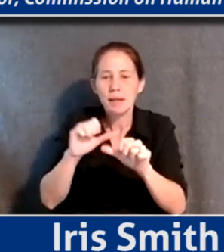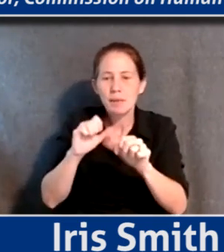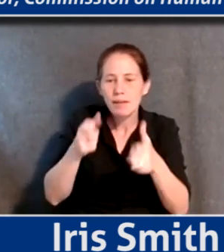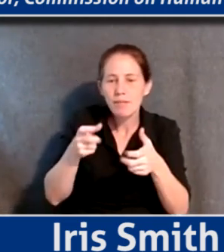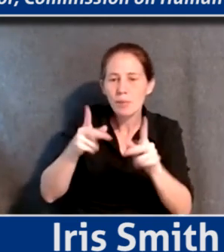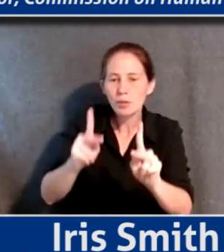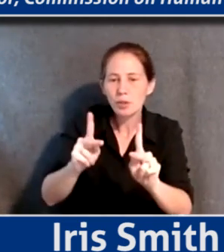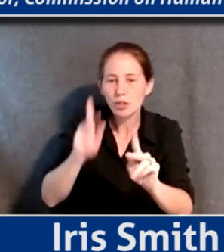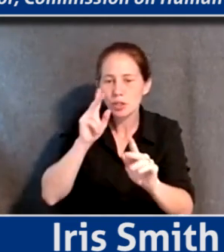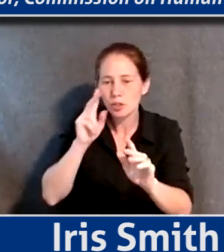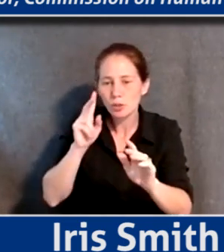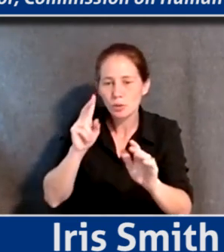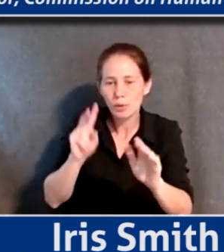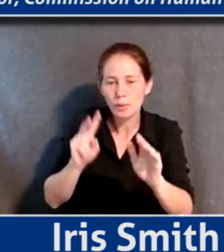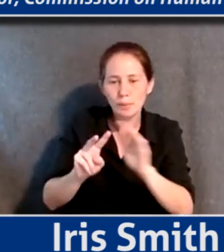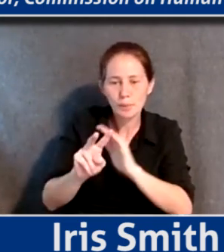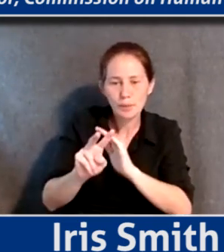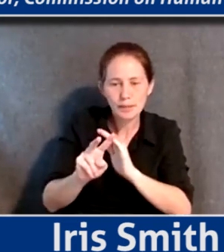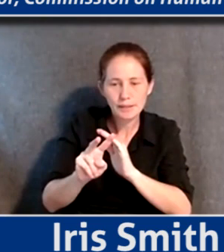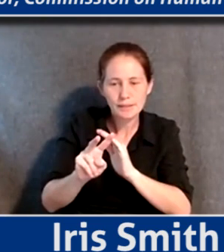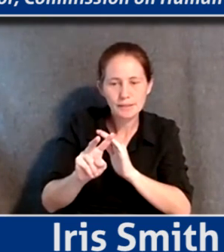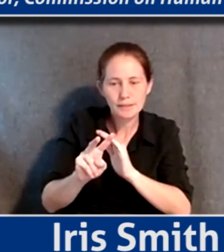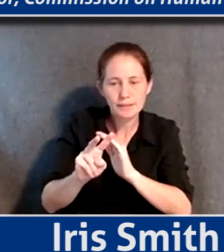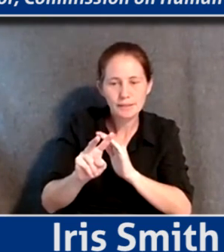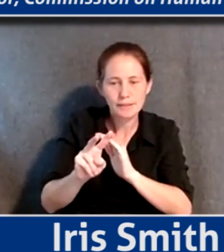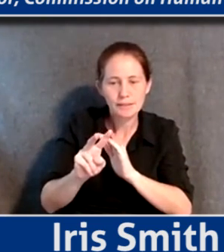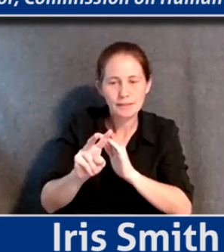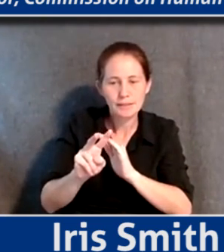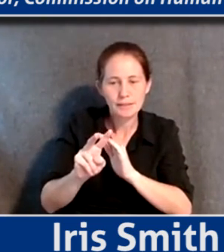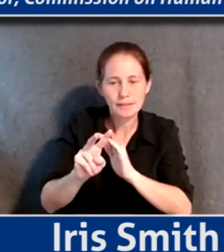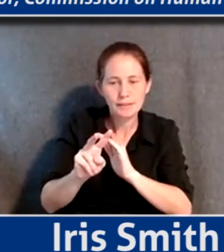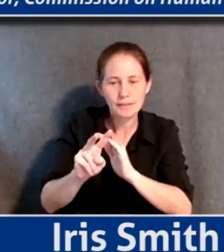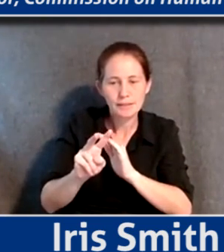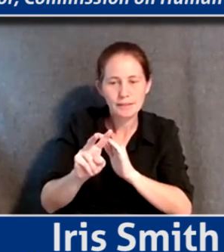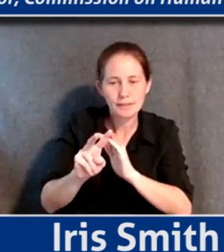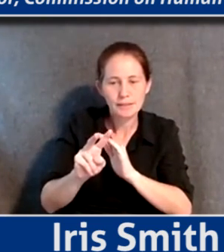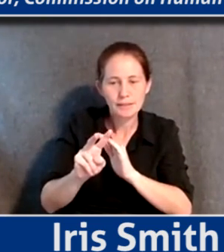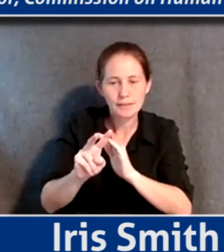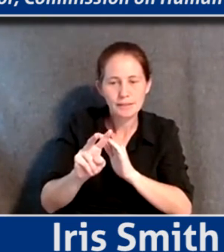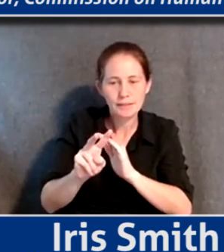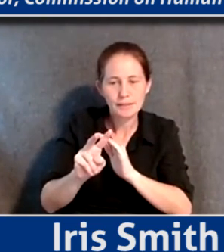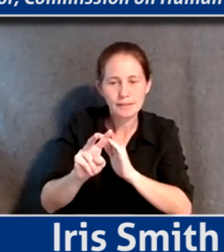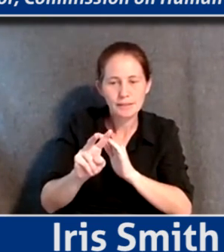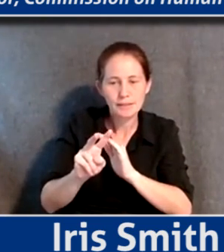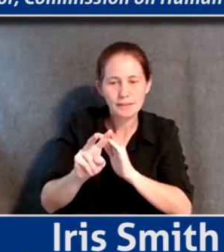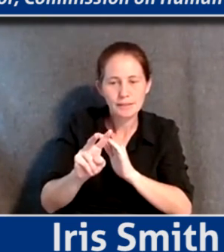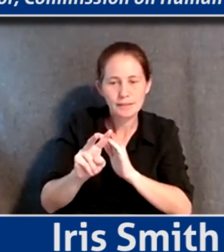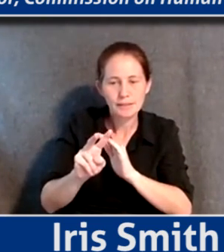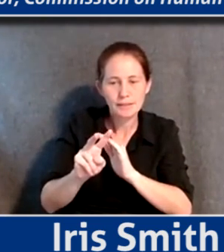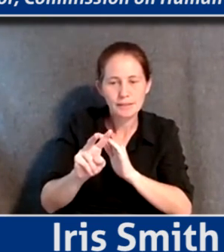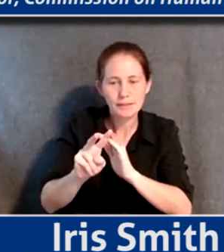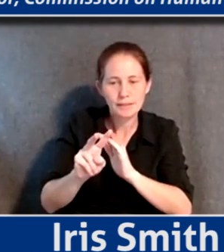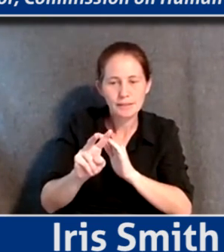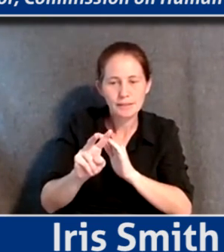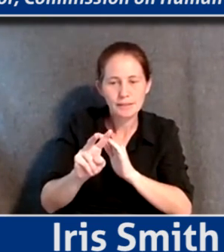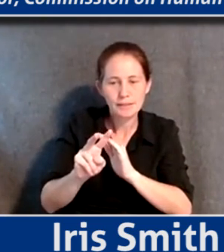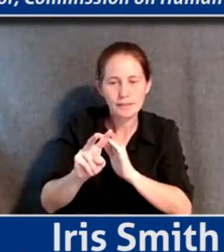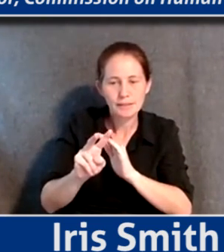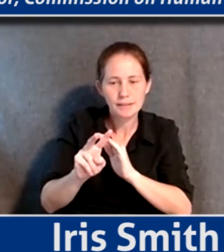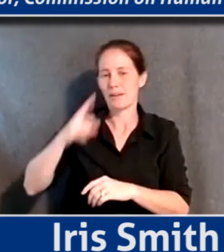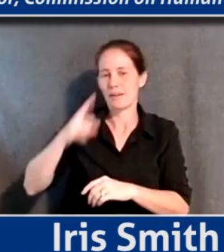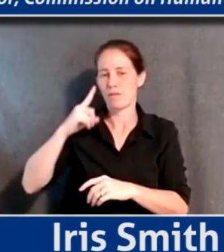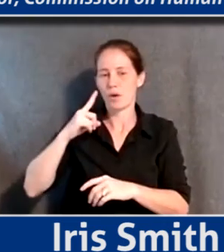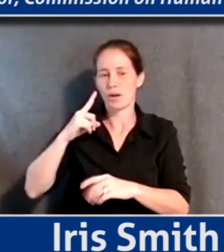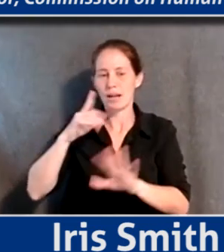for a more successful city. That makes sense. Rebecca, I'd like to turn to you. So we've kind of heard this high-level overview from Grant.